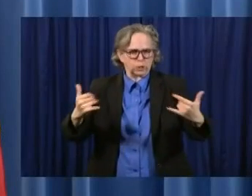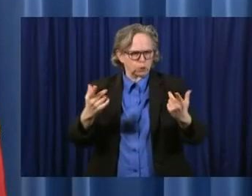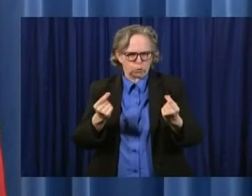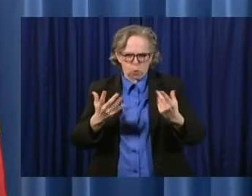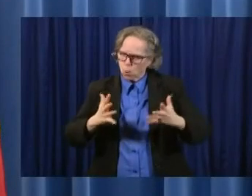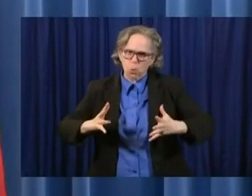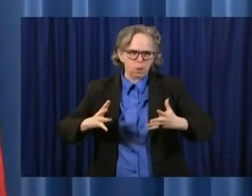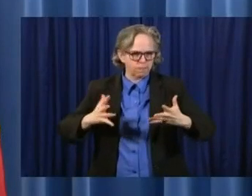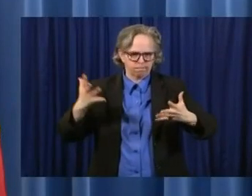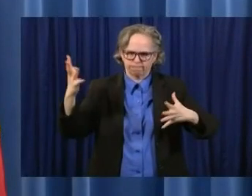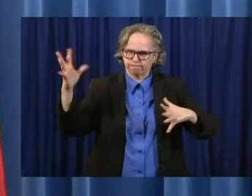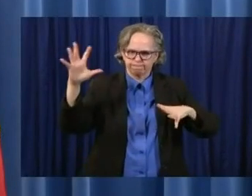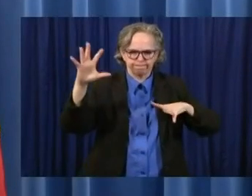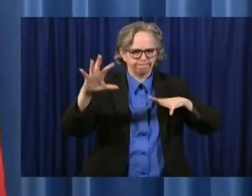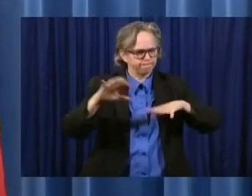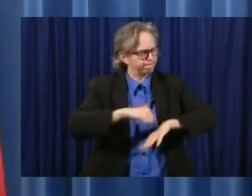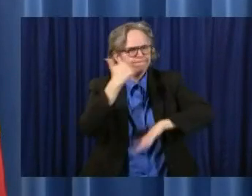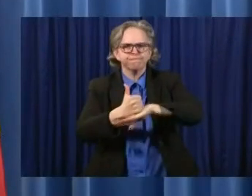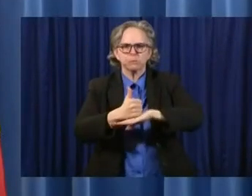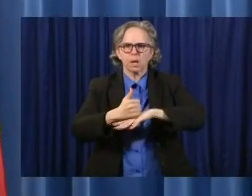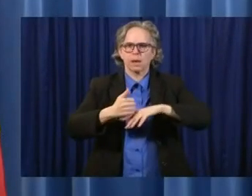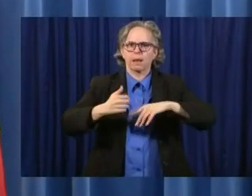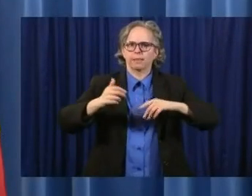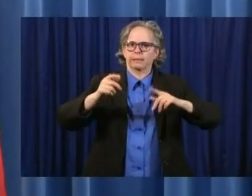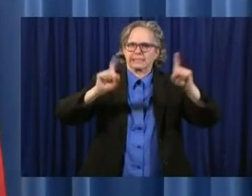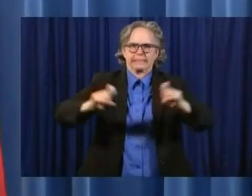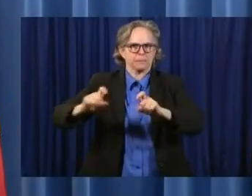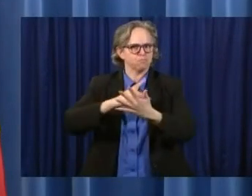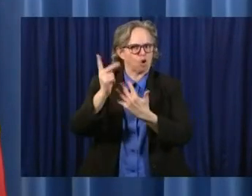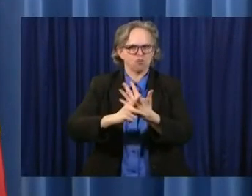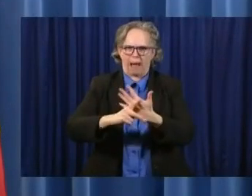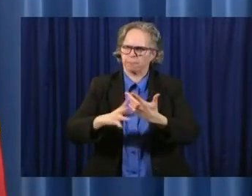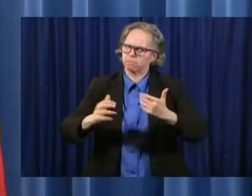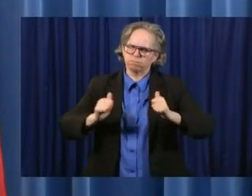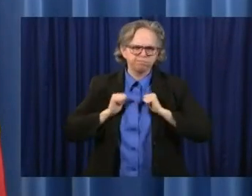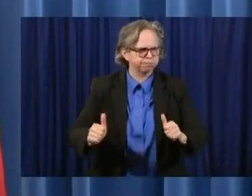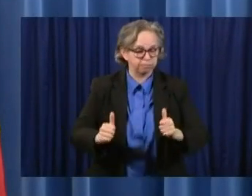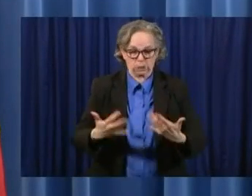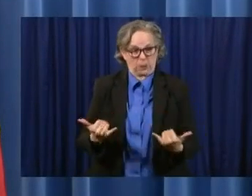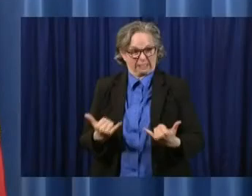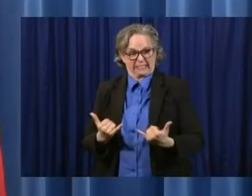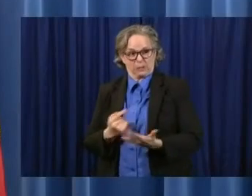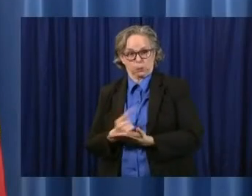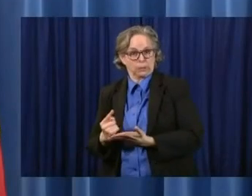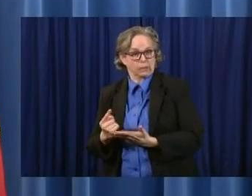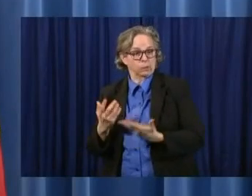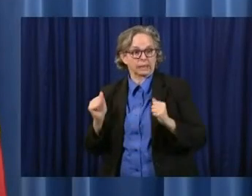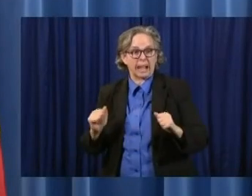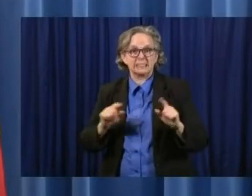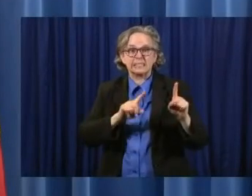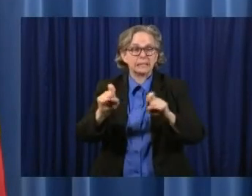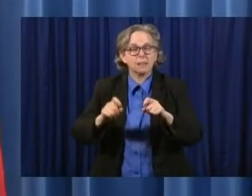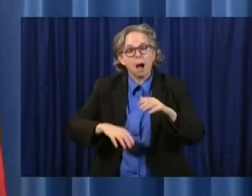we're able to test. We'll be in about a week up to 22,000 per day.